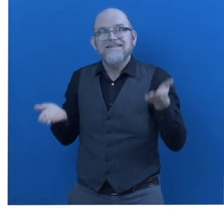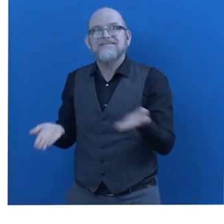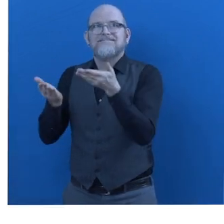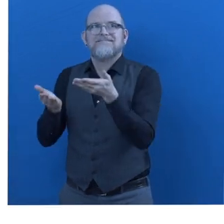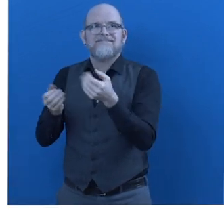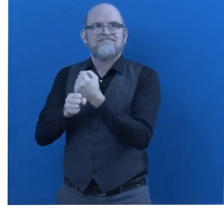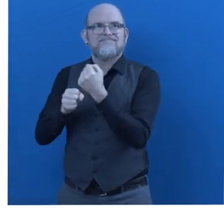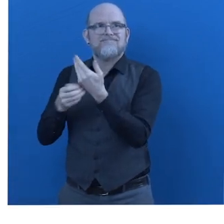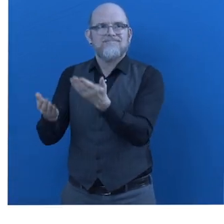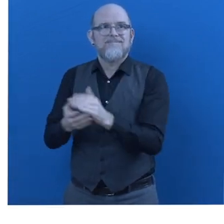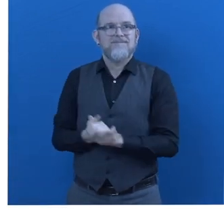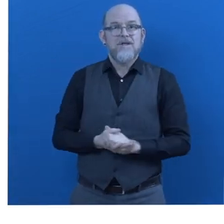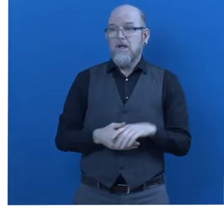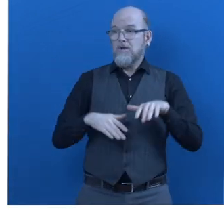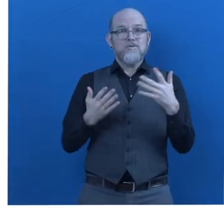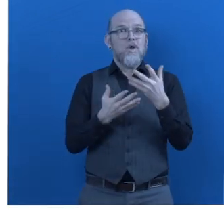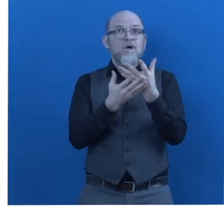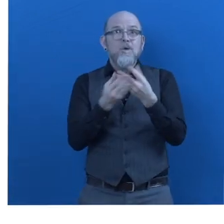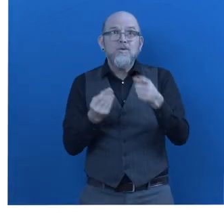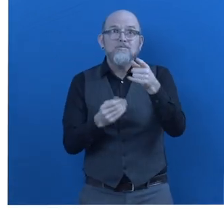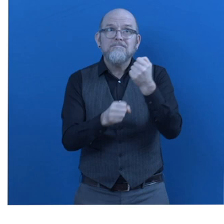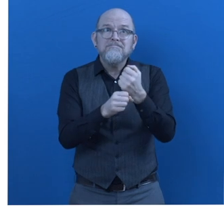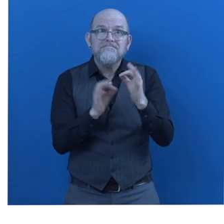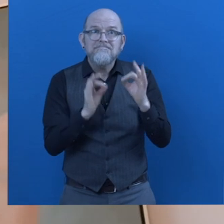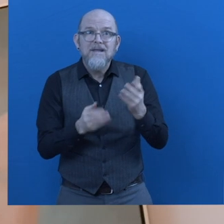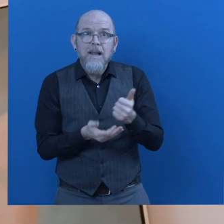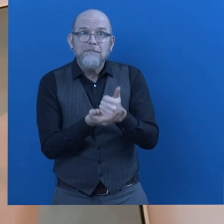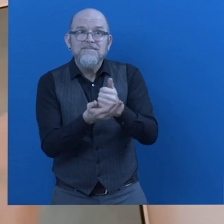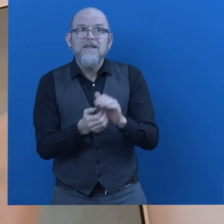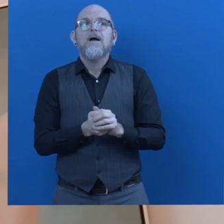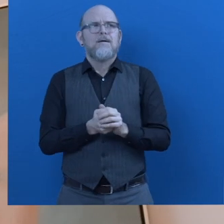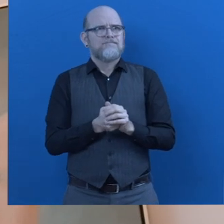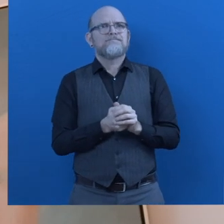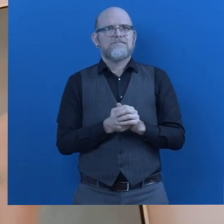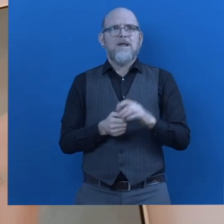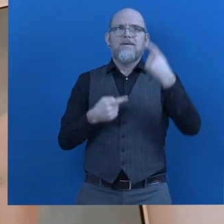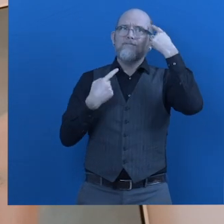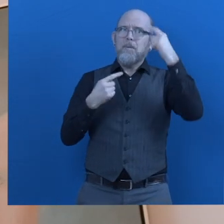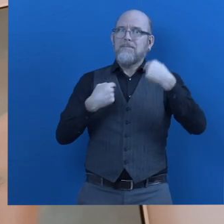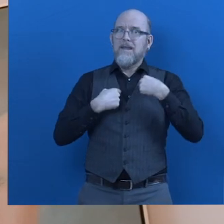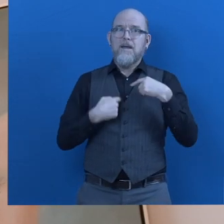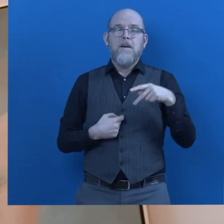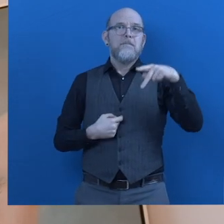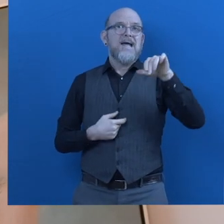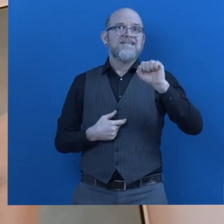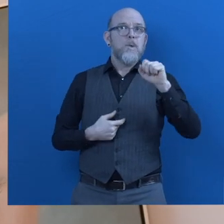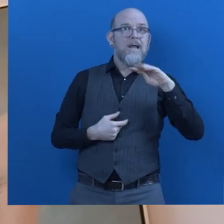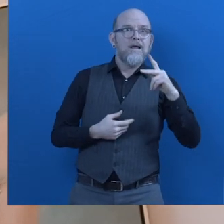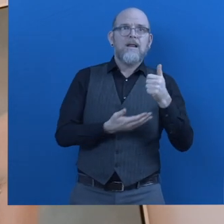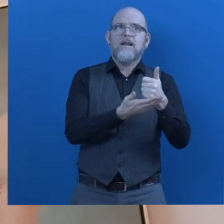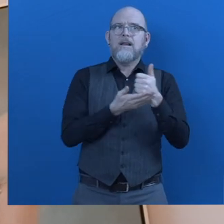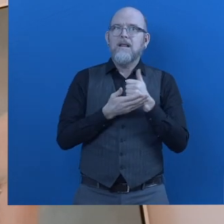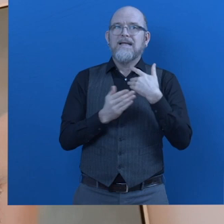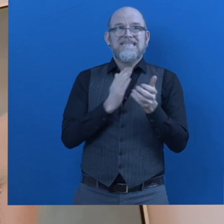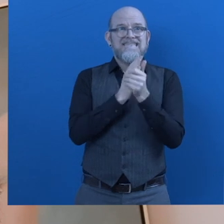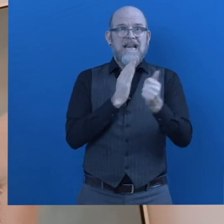the solution help you? A beneficiary. Passwerk has given me opportunities to fully employ my skills in